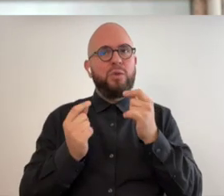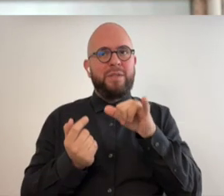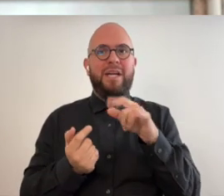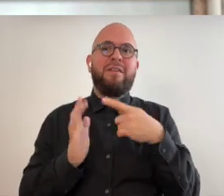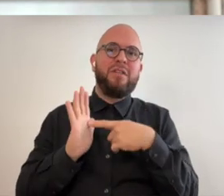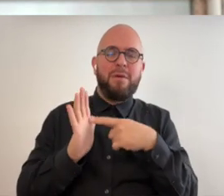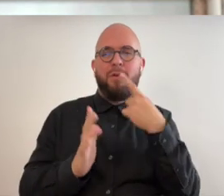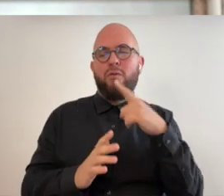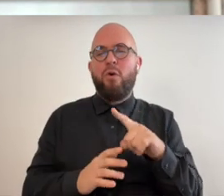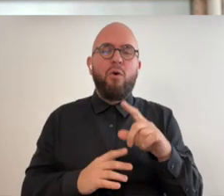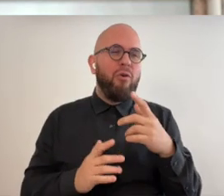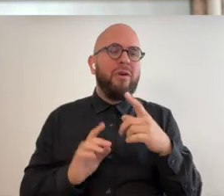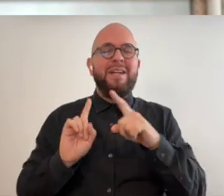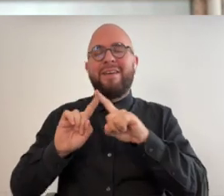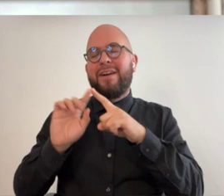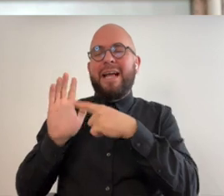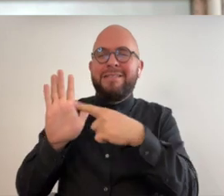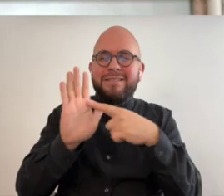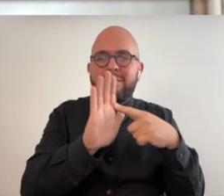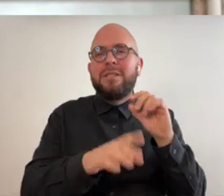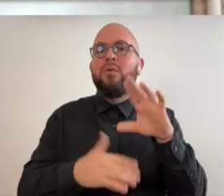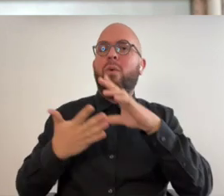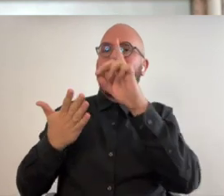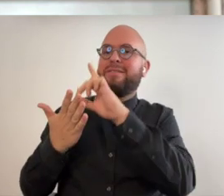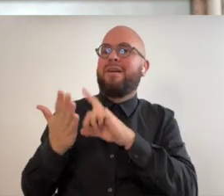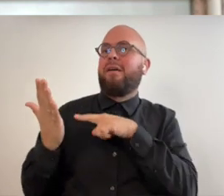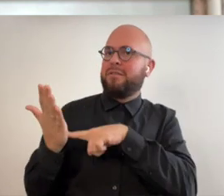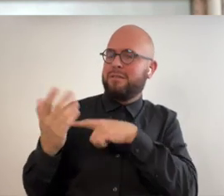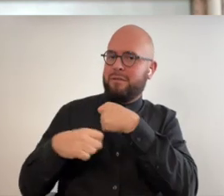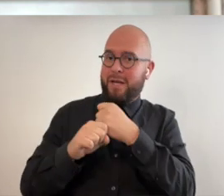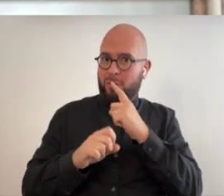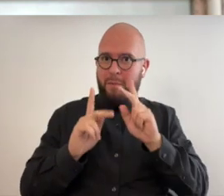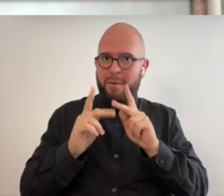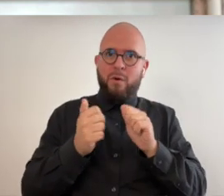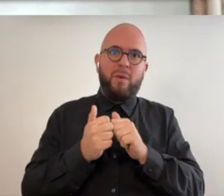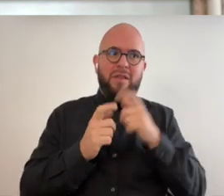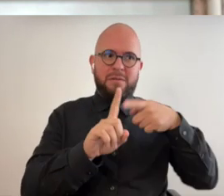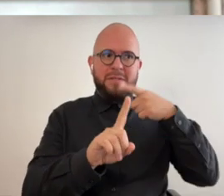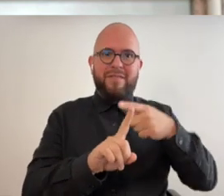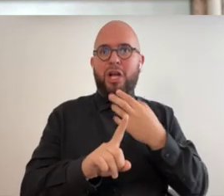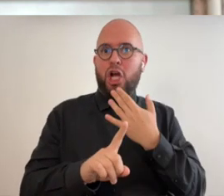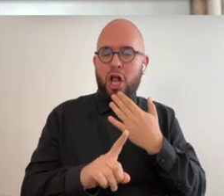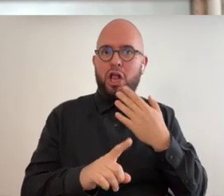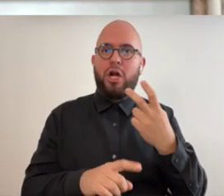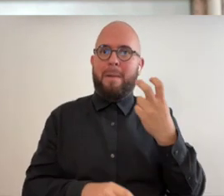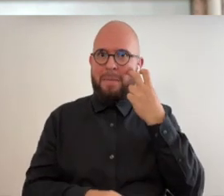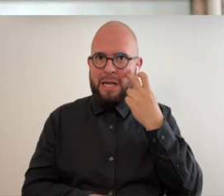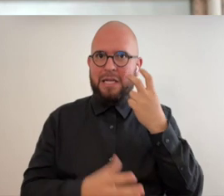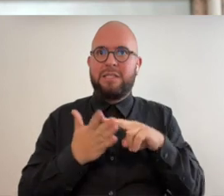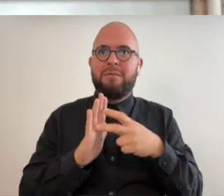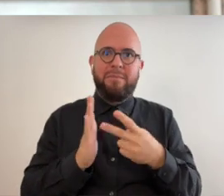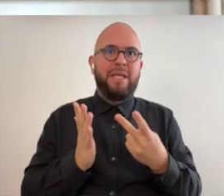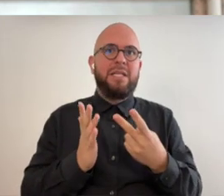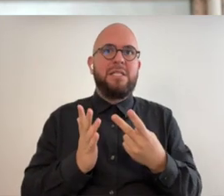for example uh exhibits or designs that were created for people with certain forms of colorblindness so what you would see